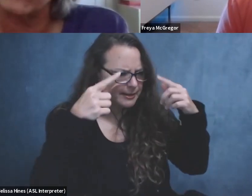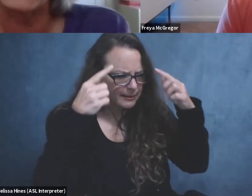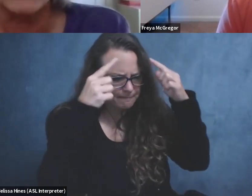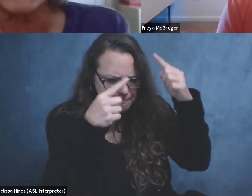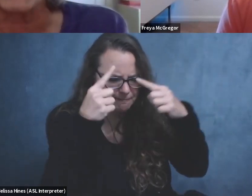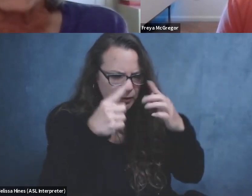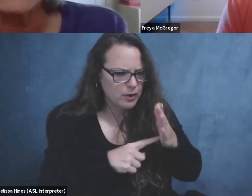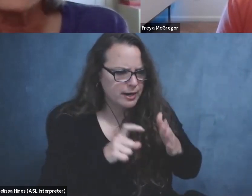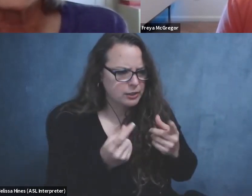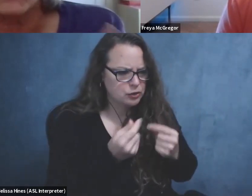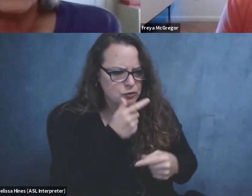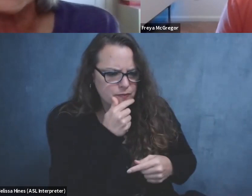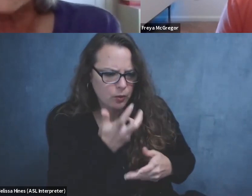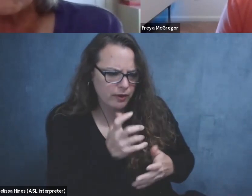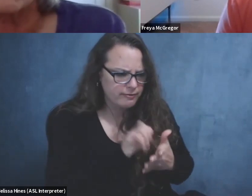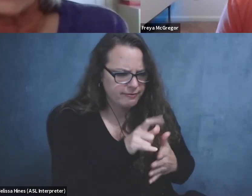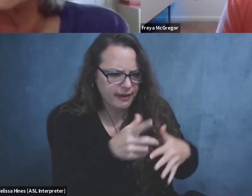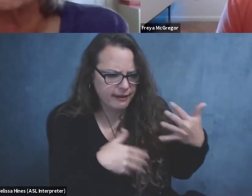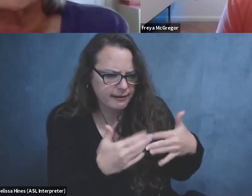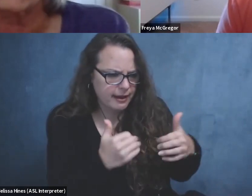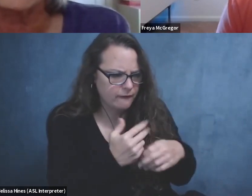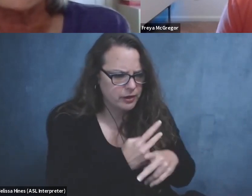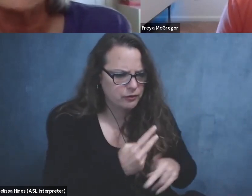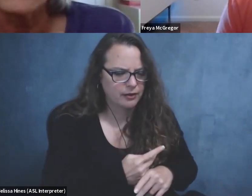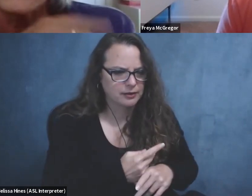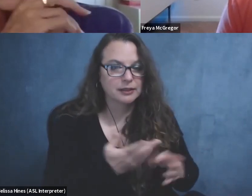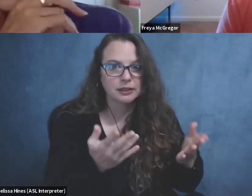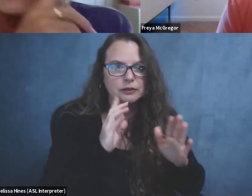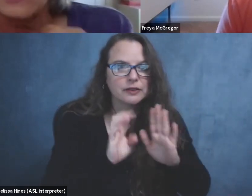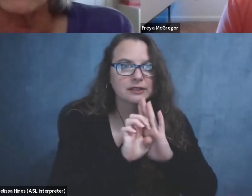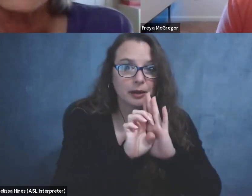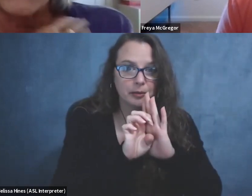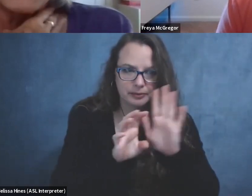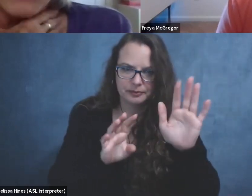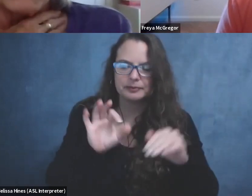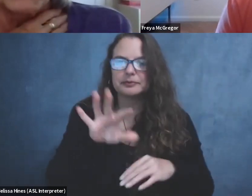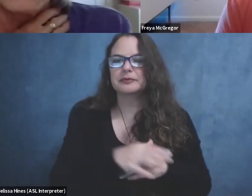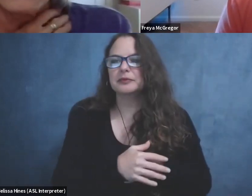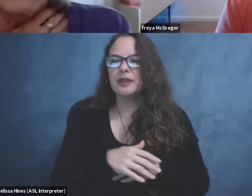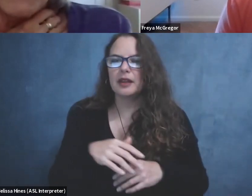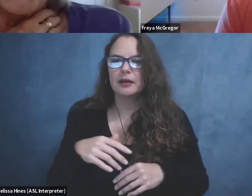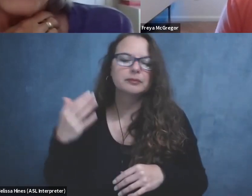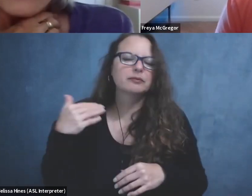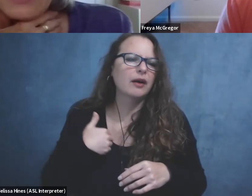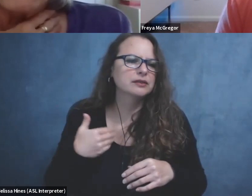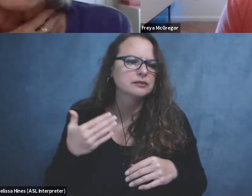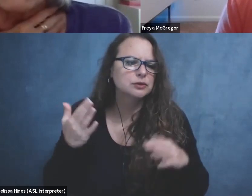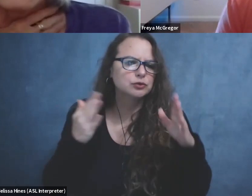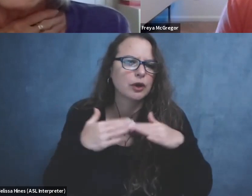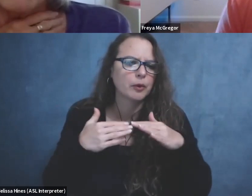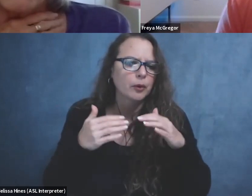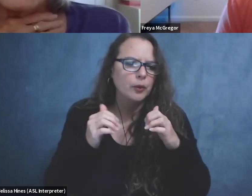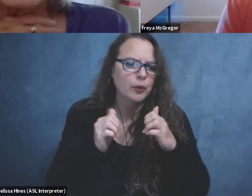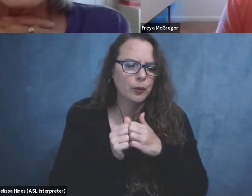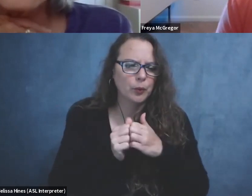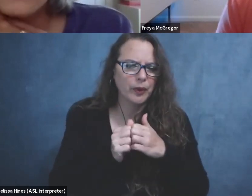do I need to do in order to do it? So a good example for that just really quickly is that I was having trouble with, um, cactus